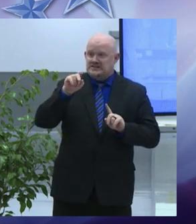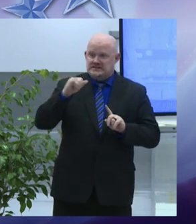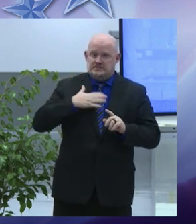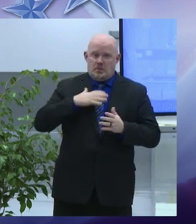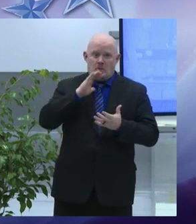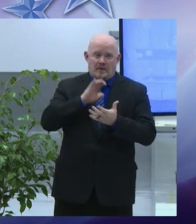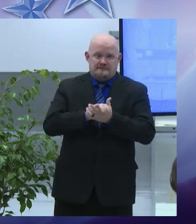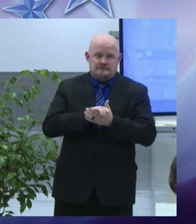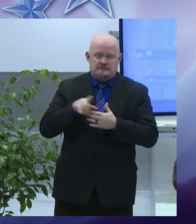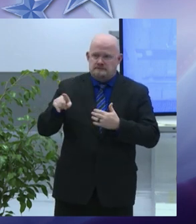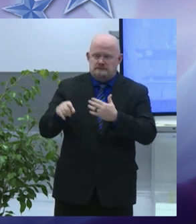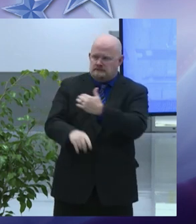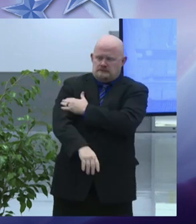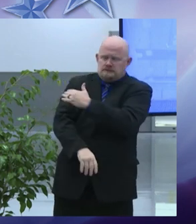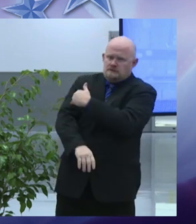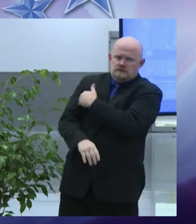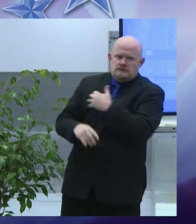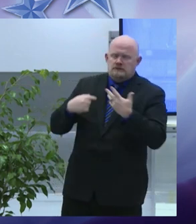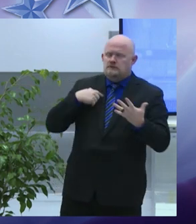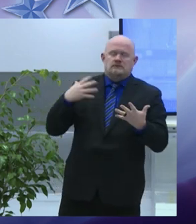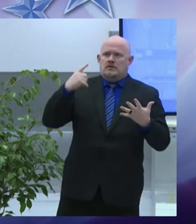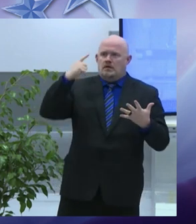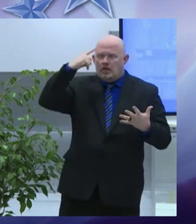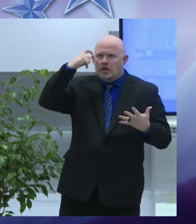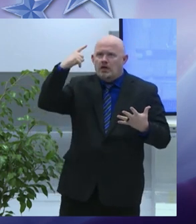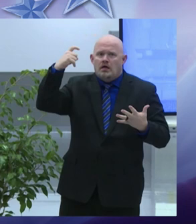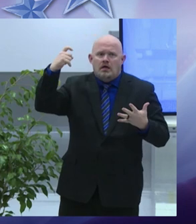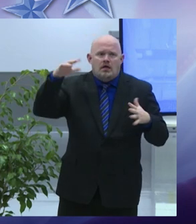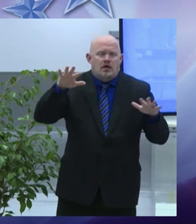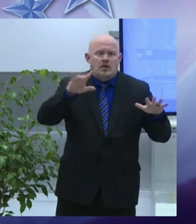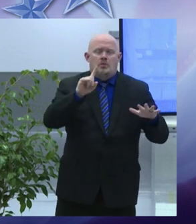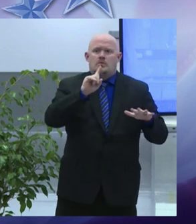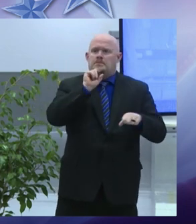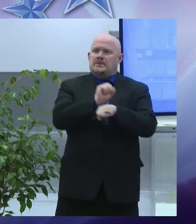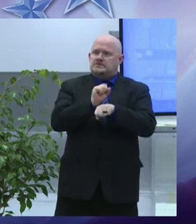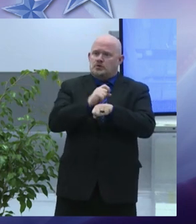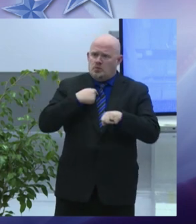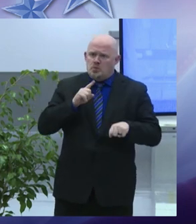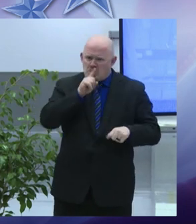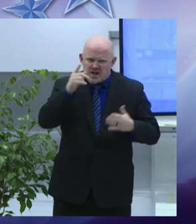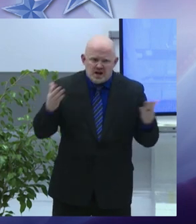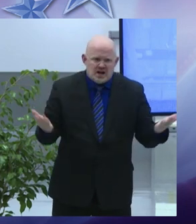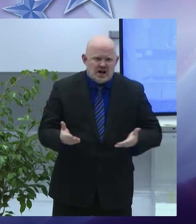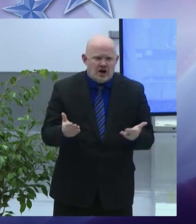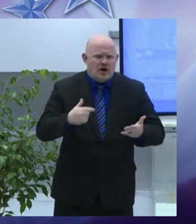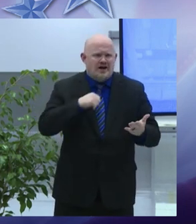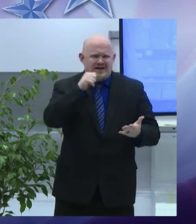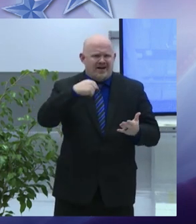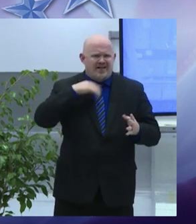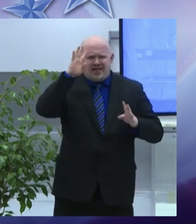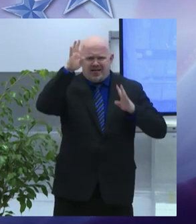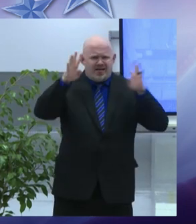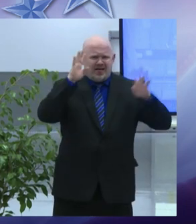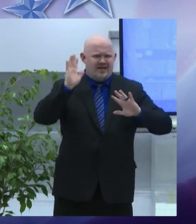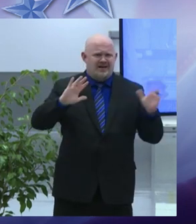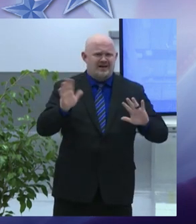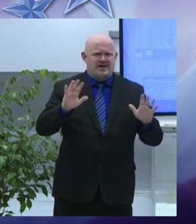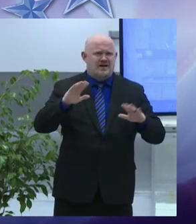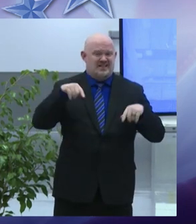really is a dream come true and not just for this neighborhood for this city and for this community it truly truly is